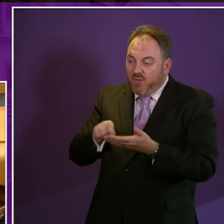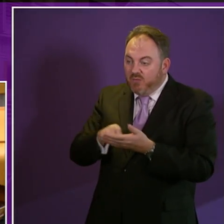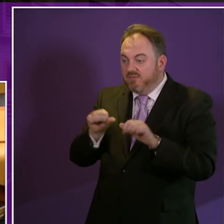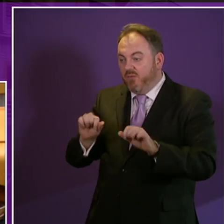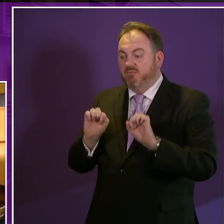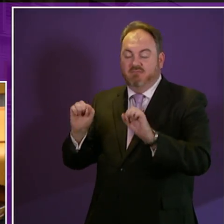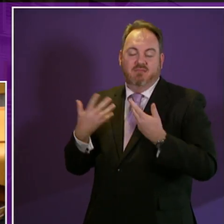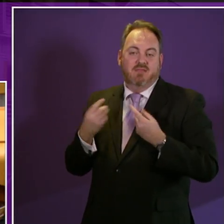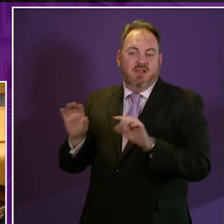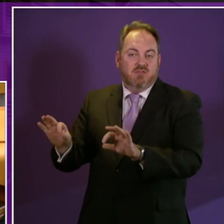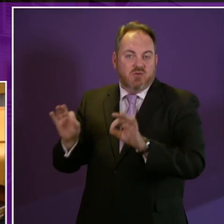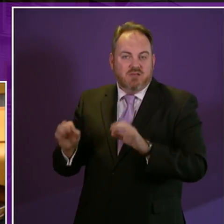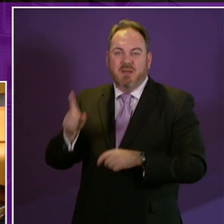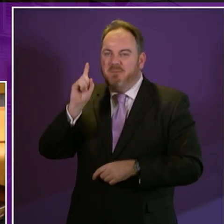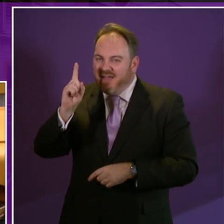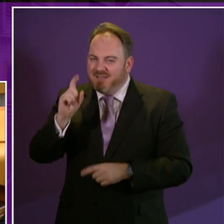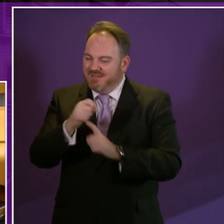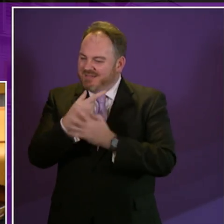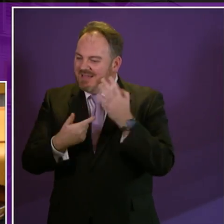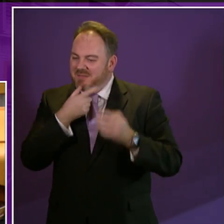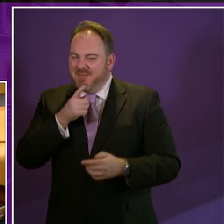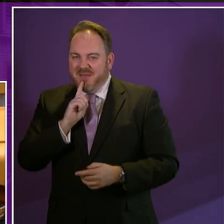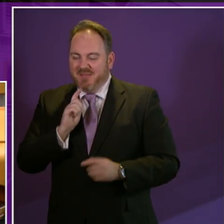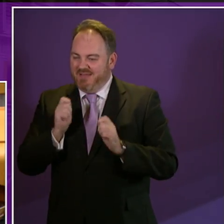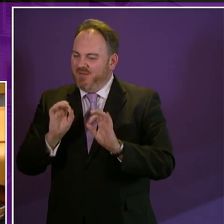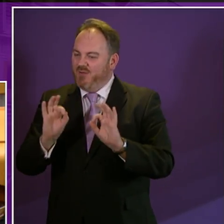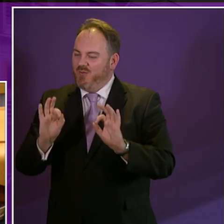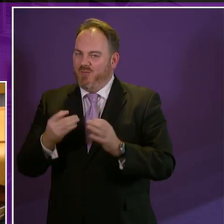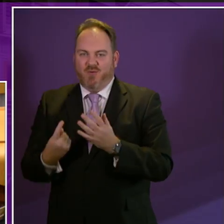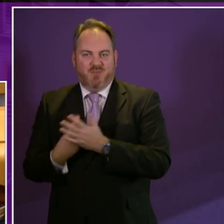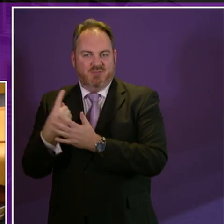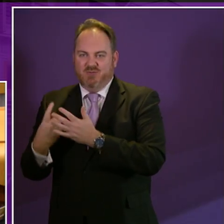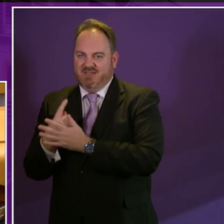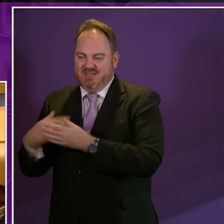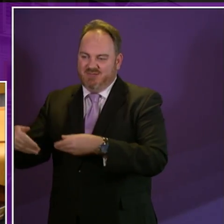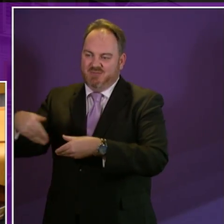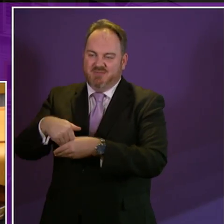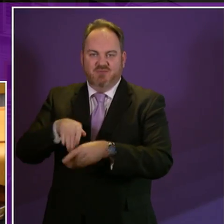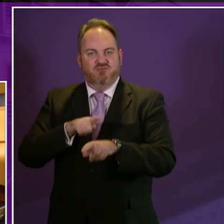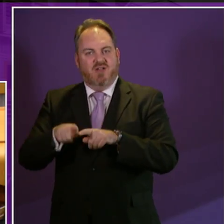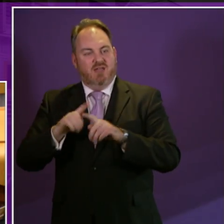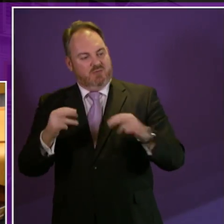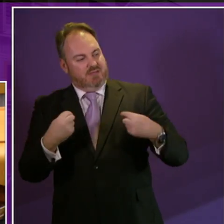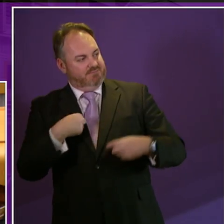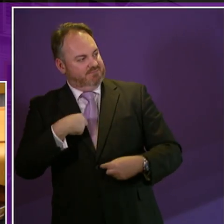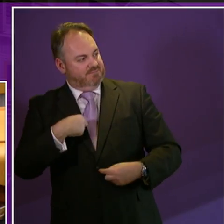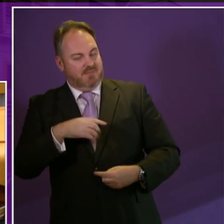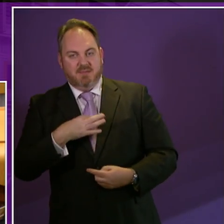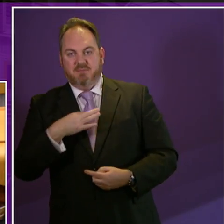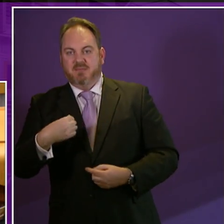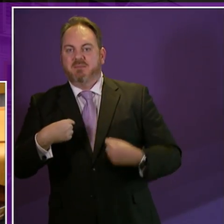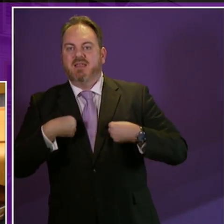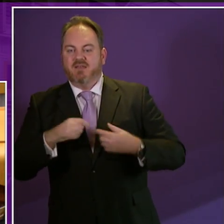people actually being given the opportunity to stand? Scotland has a vibrant and vocal disabled